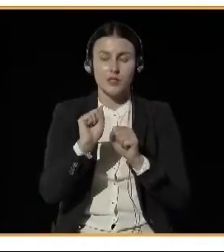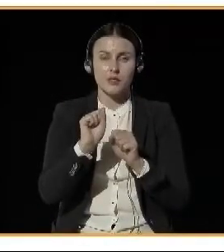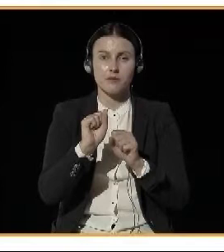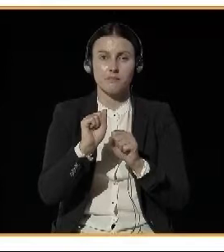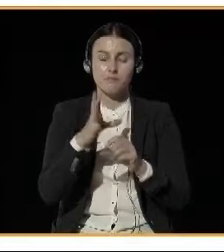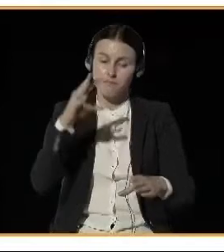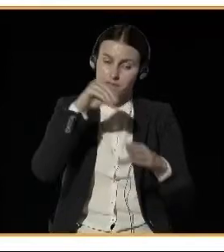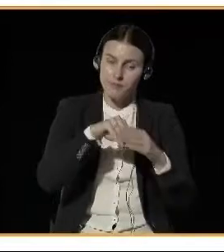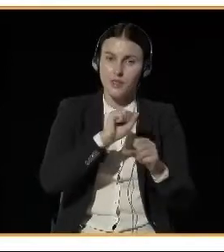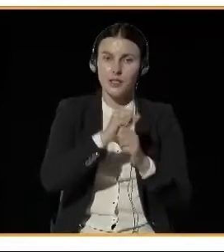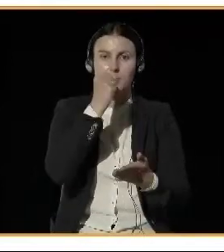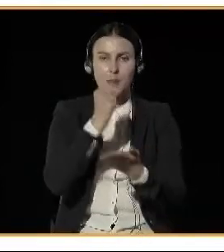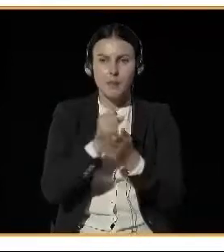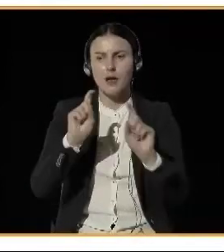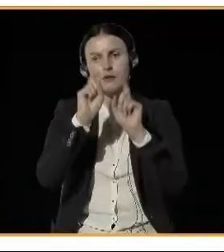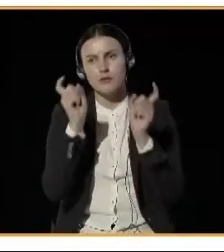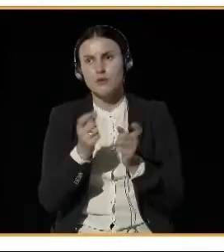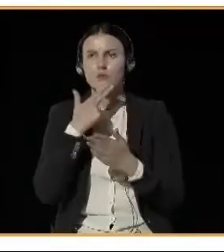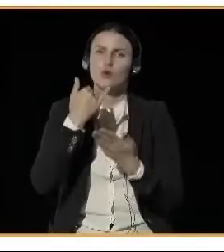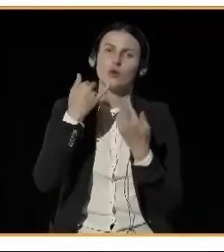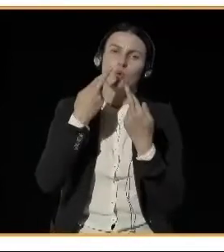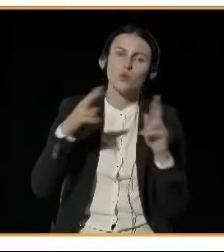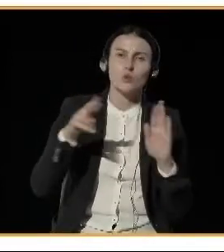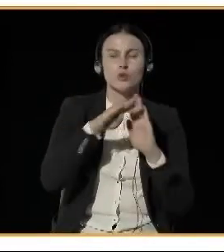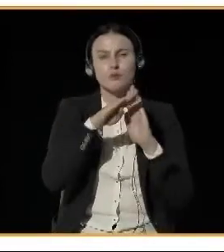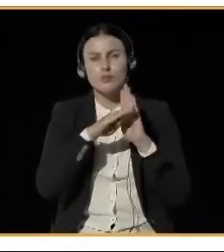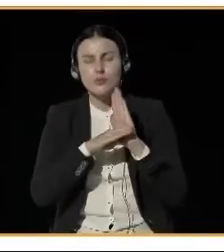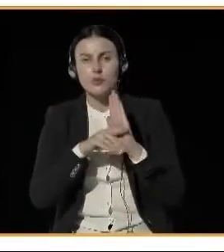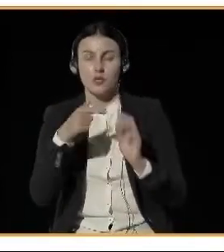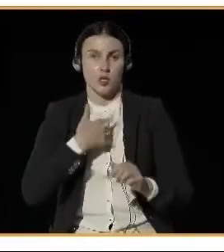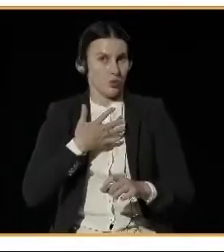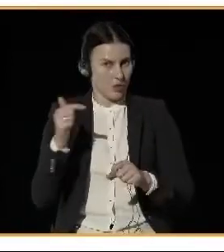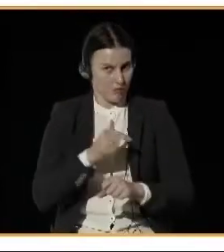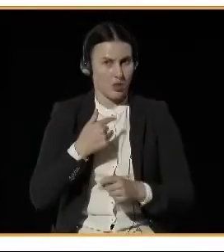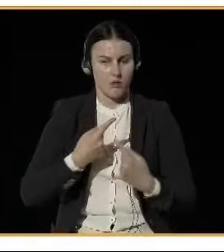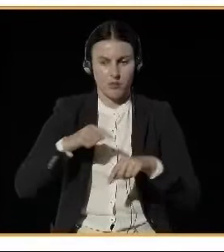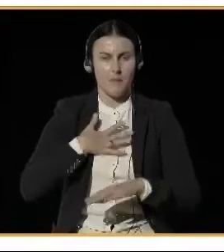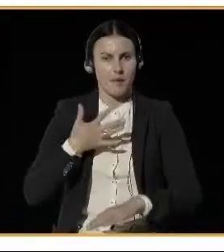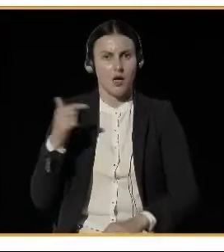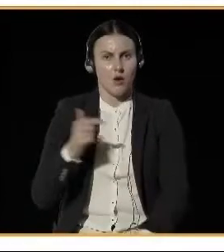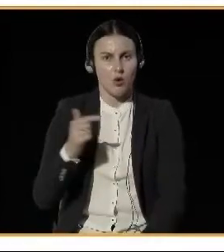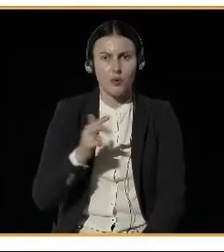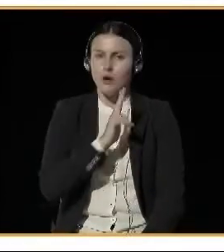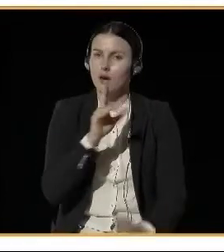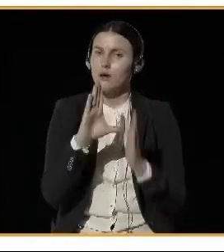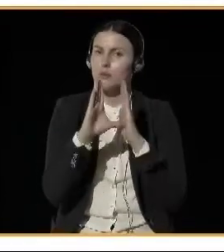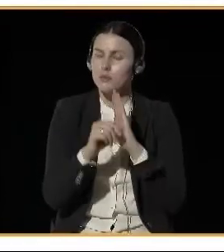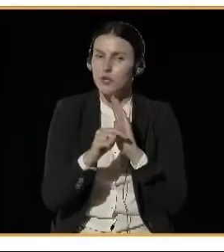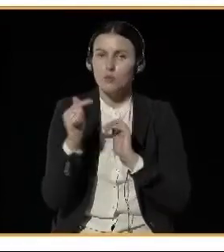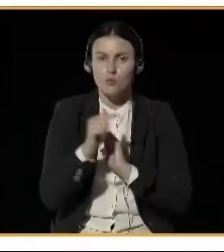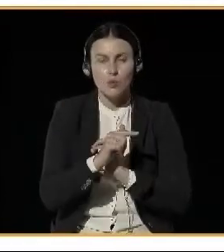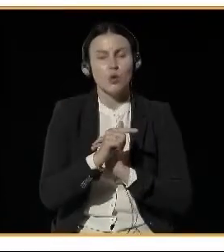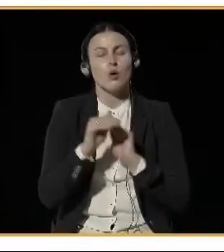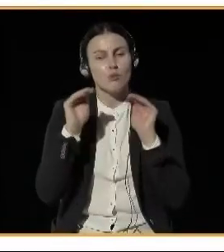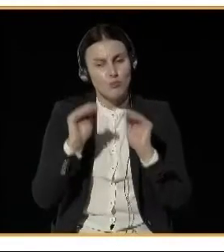but each and every citizen may also contribute to the better air quality in the cities.